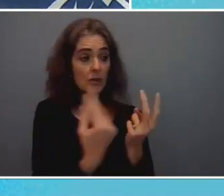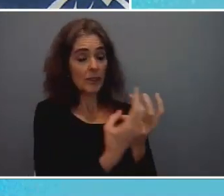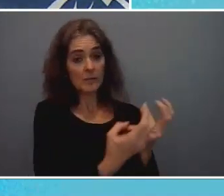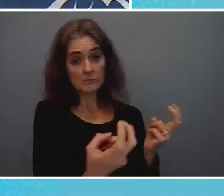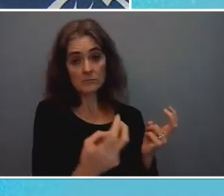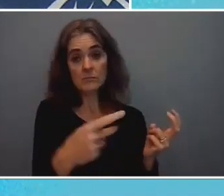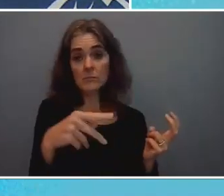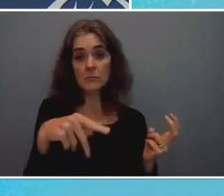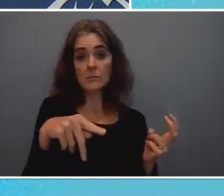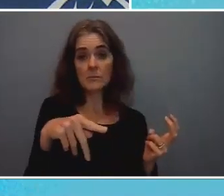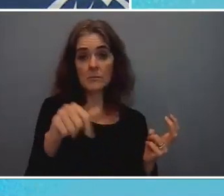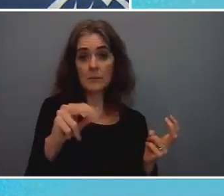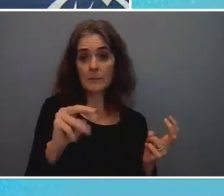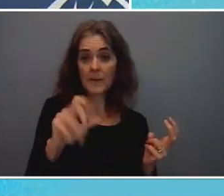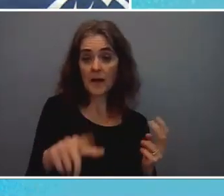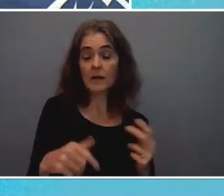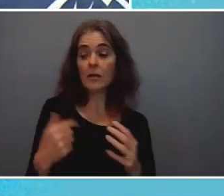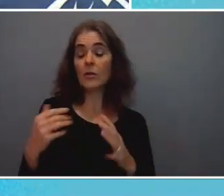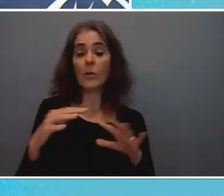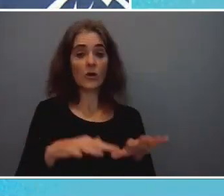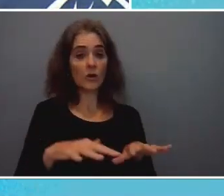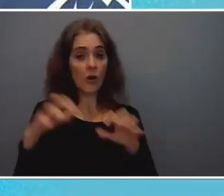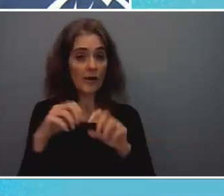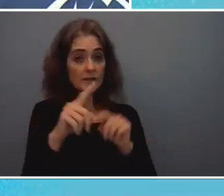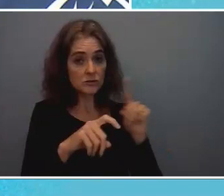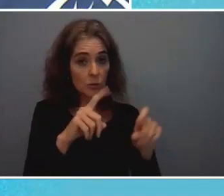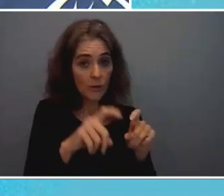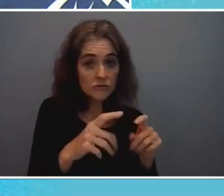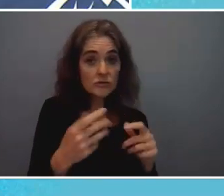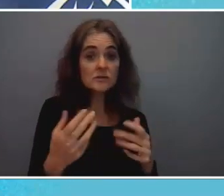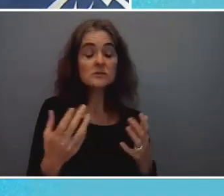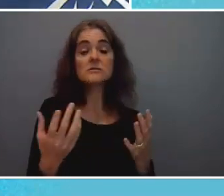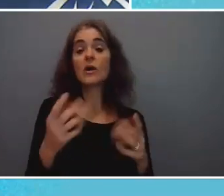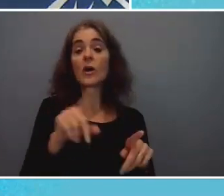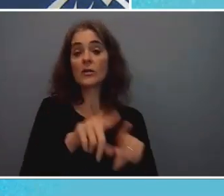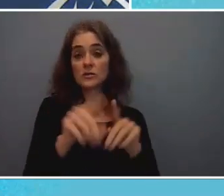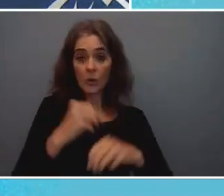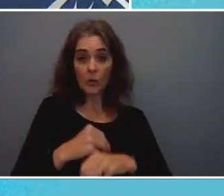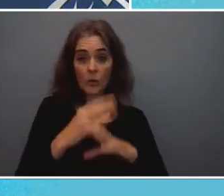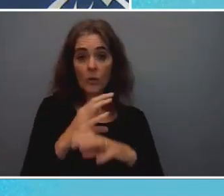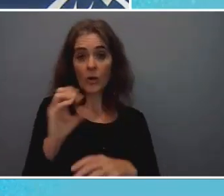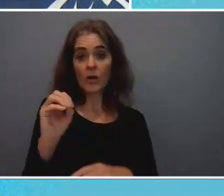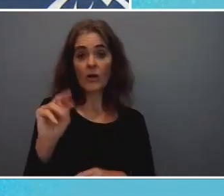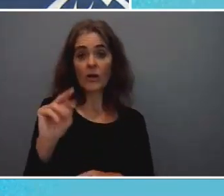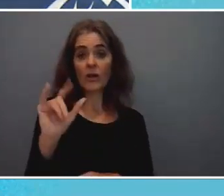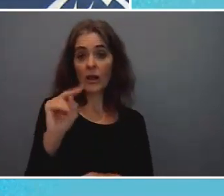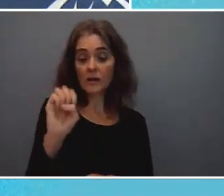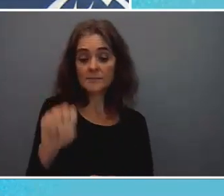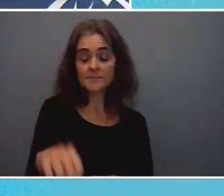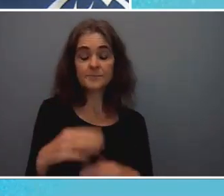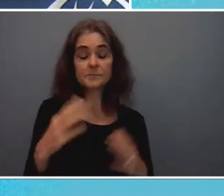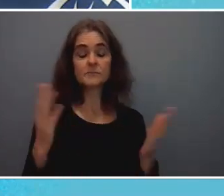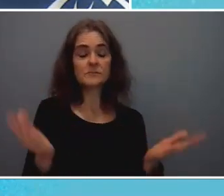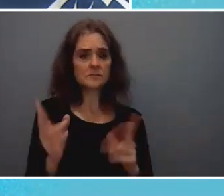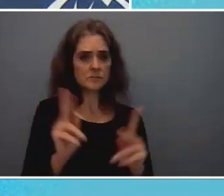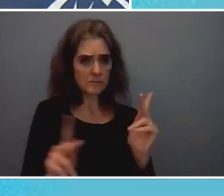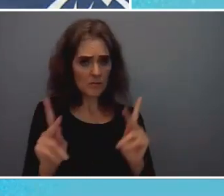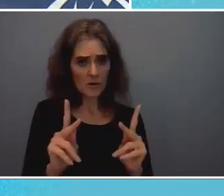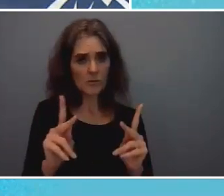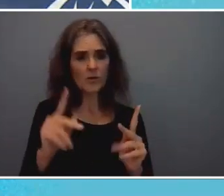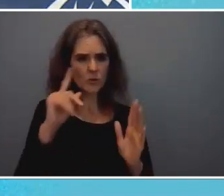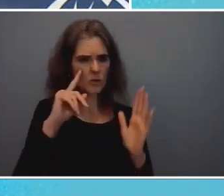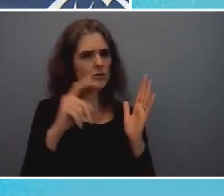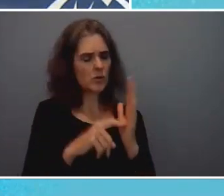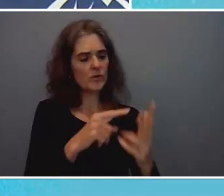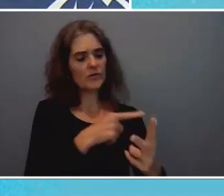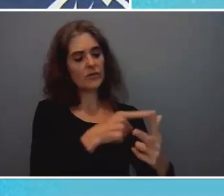questions from the audience here questions from the audience online for those of you here you'll see you'll see three speaker